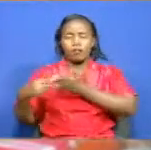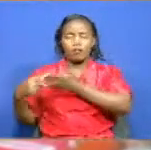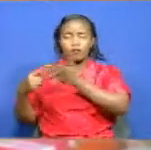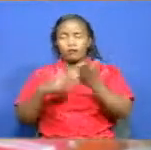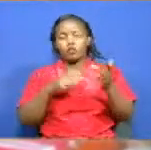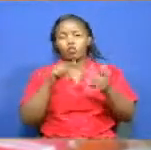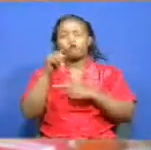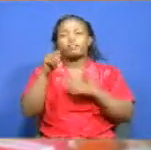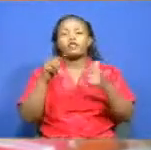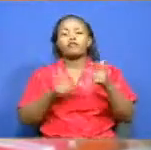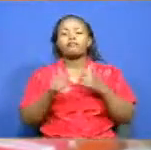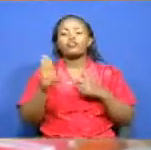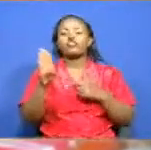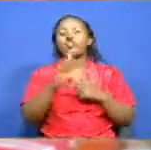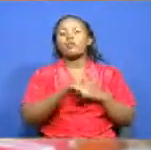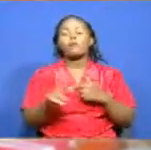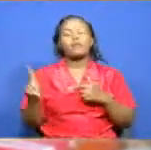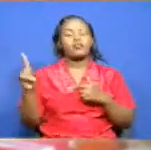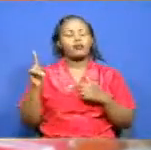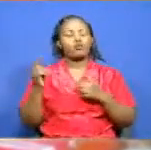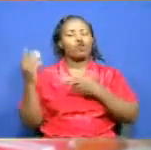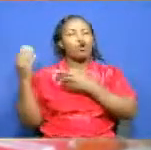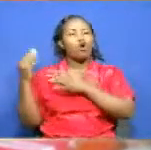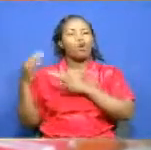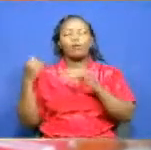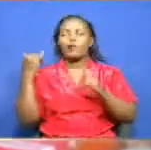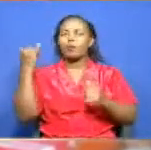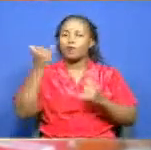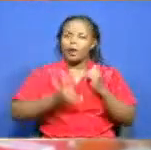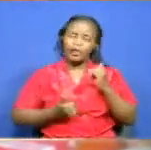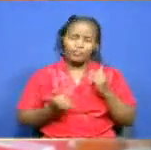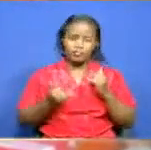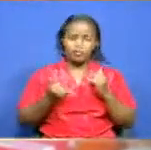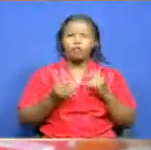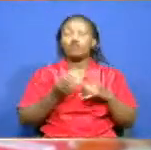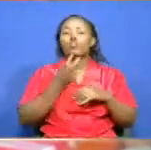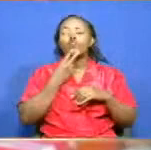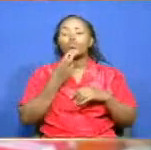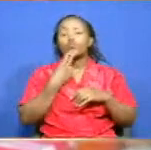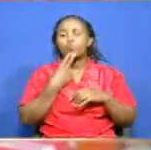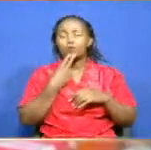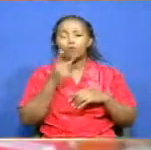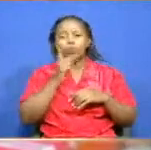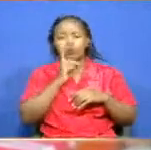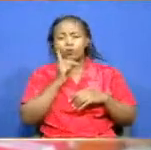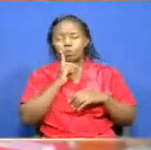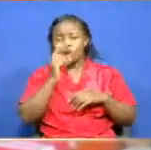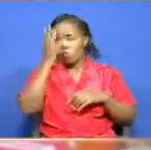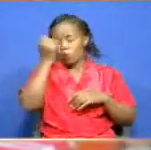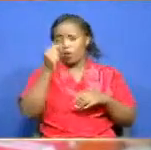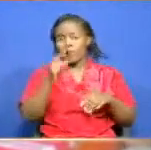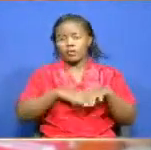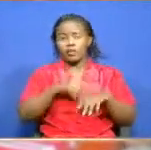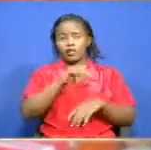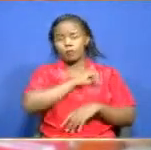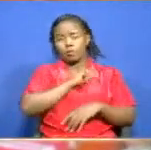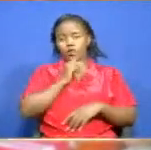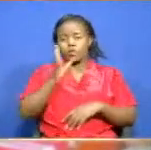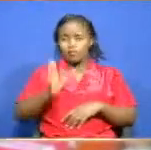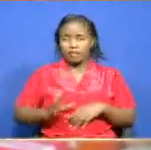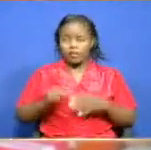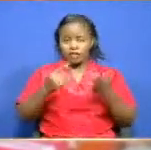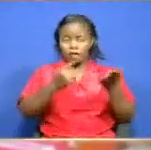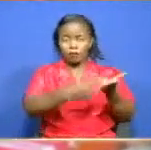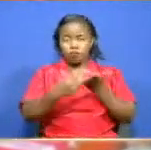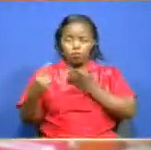Bill is set to come to a head in the Senate on Tuesday as lawmakers seek a middle ground on the appropriation